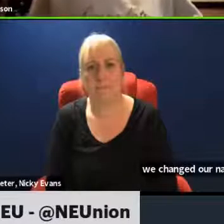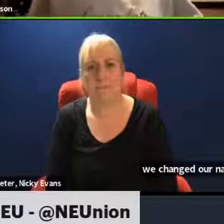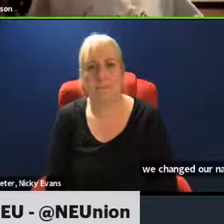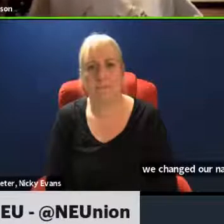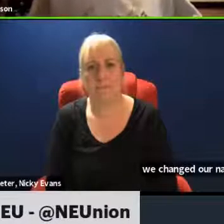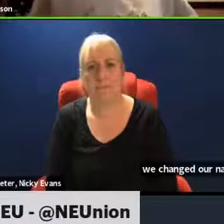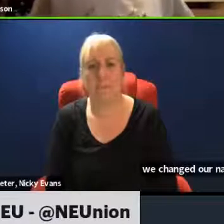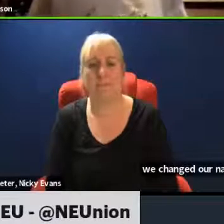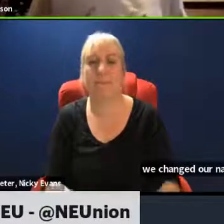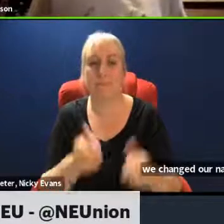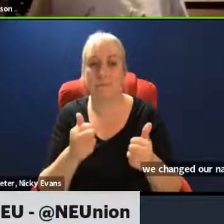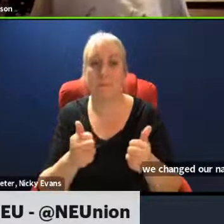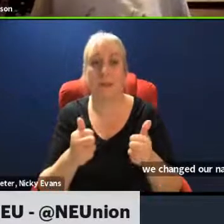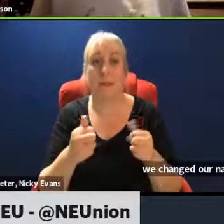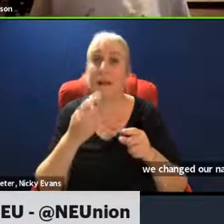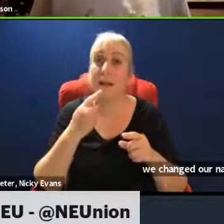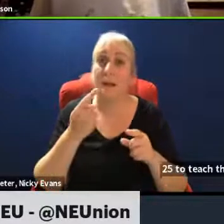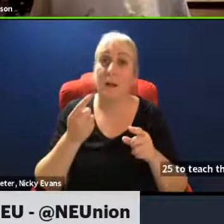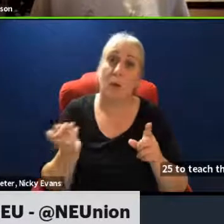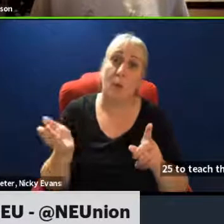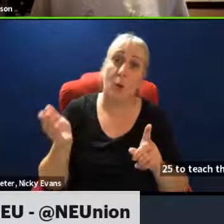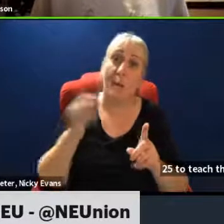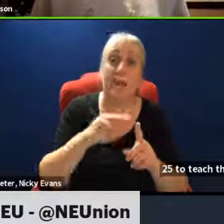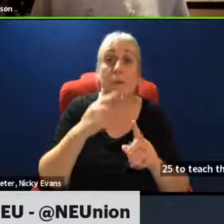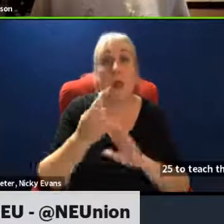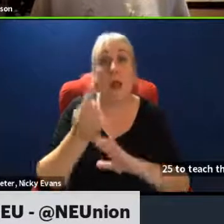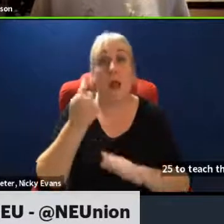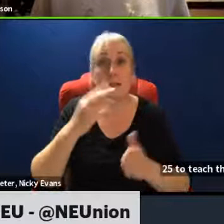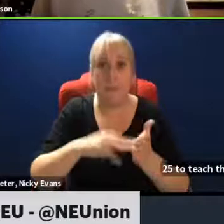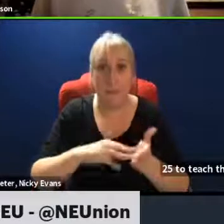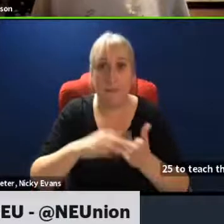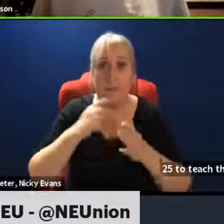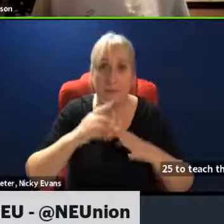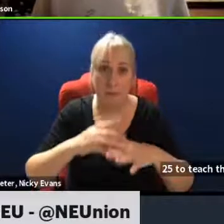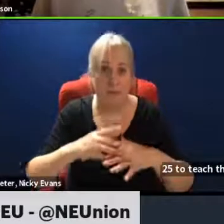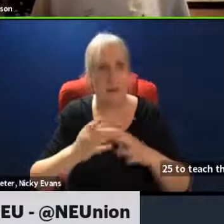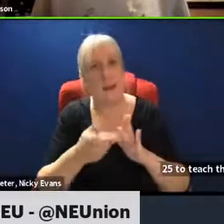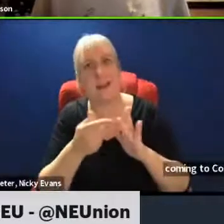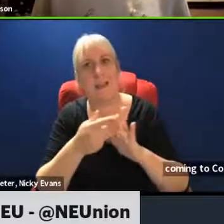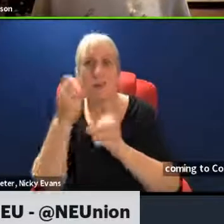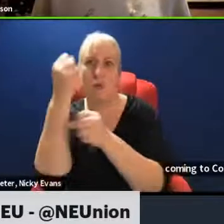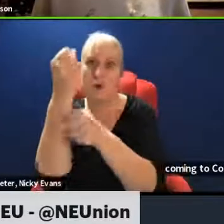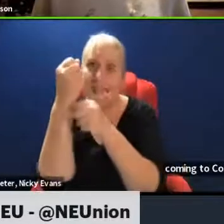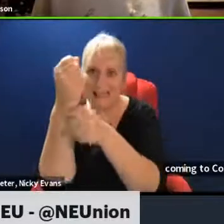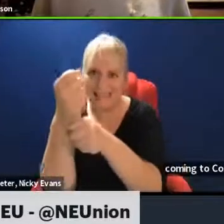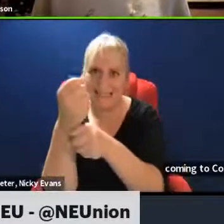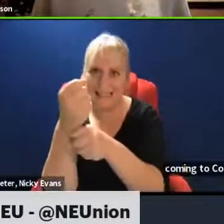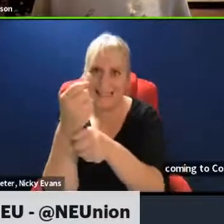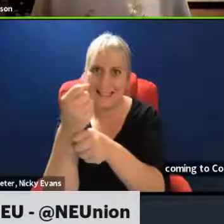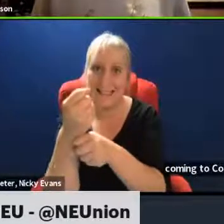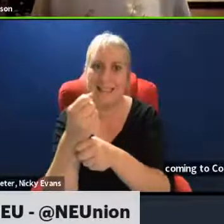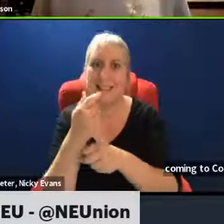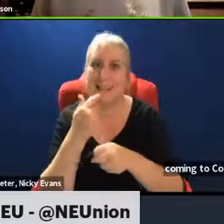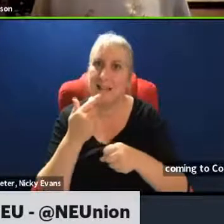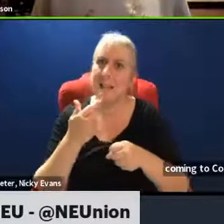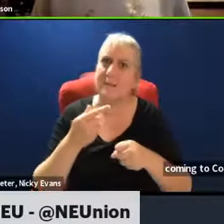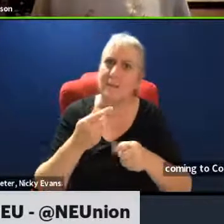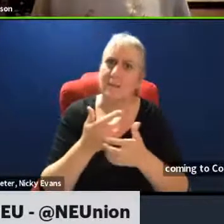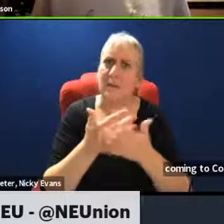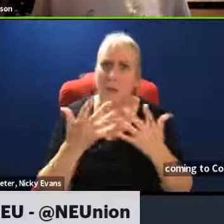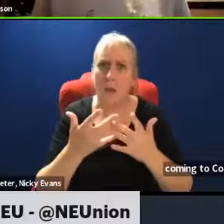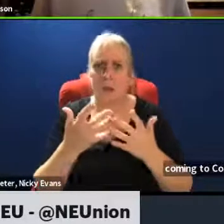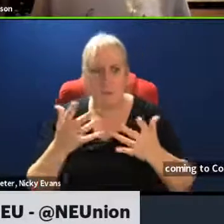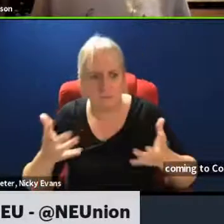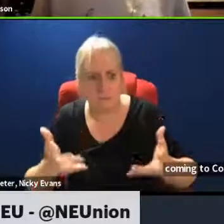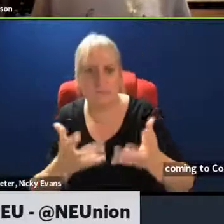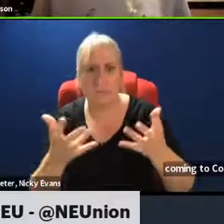And yeah, so jumping back to last month, we were able to do another protest again with momentum than ever in Glasgow and Edinburgh,